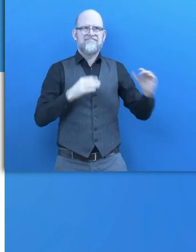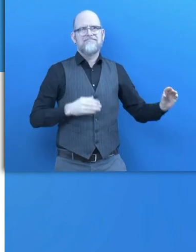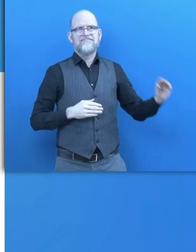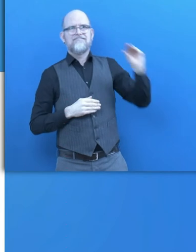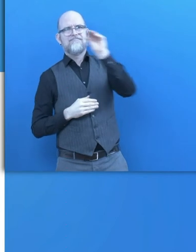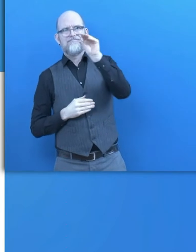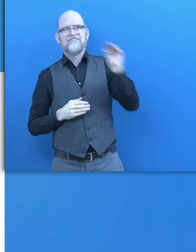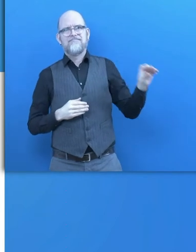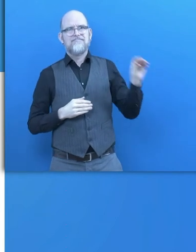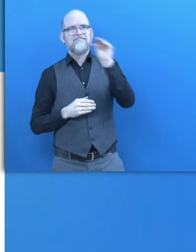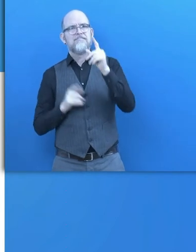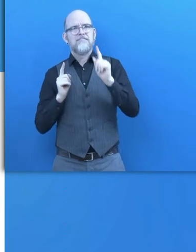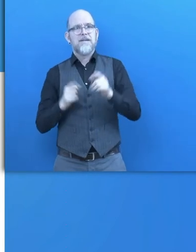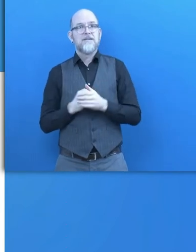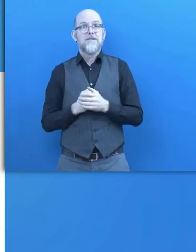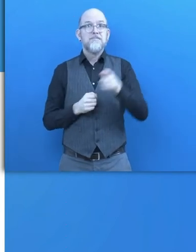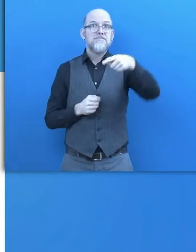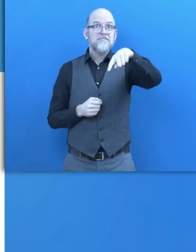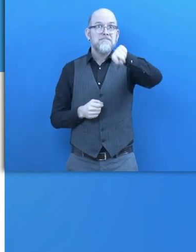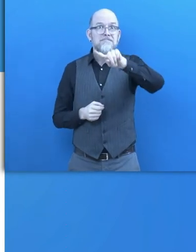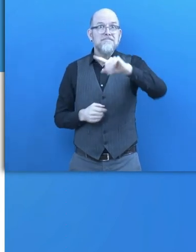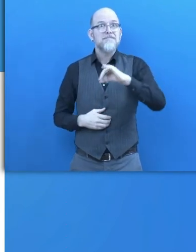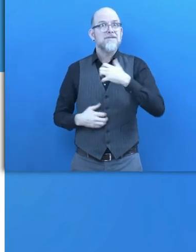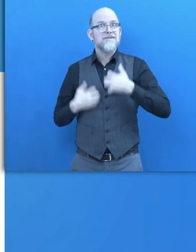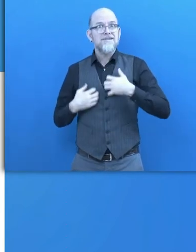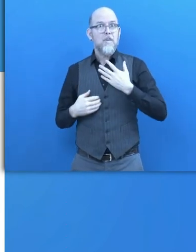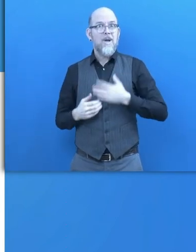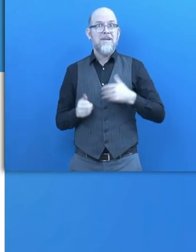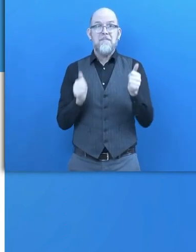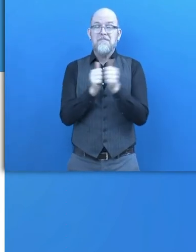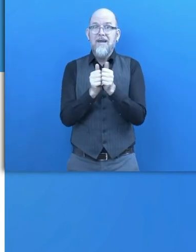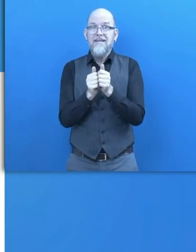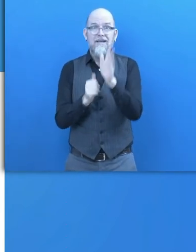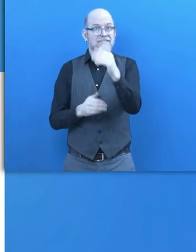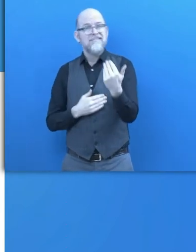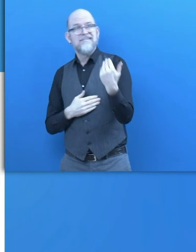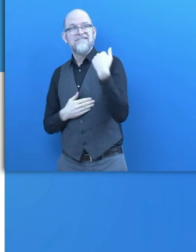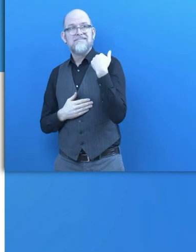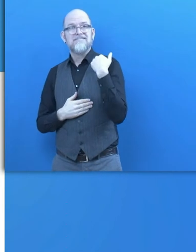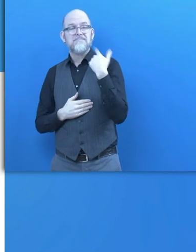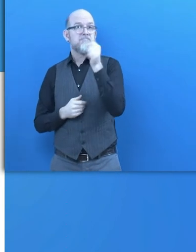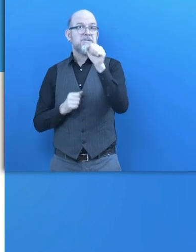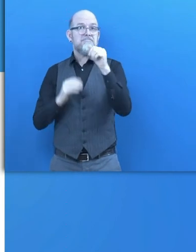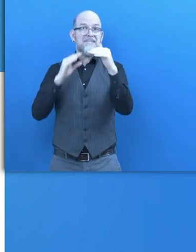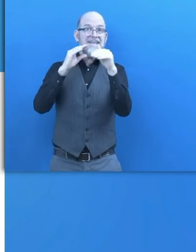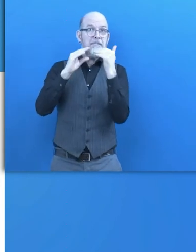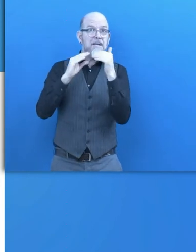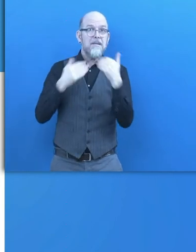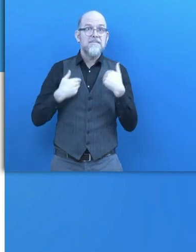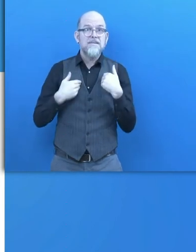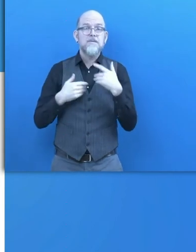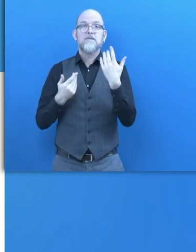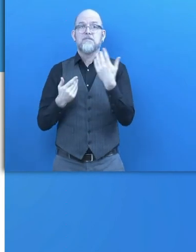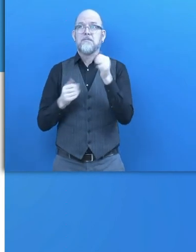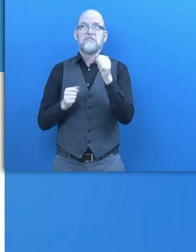If you are interested in a partnership, then please contact me via the email address